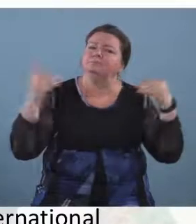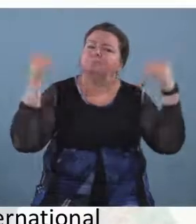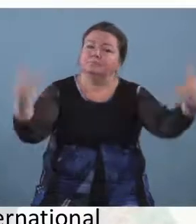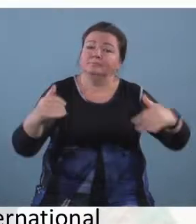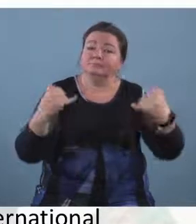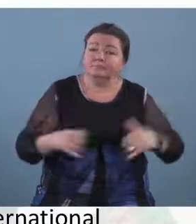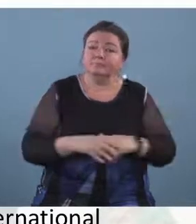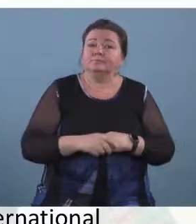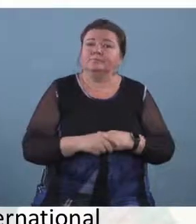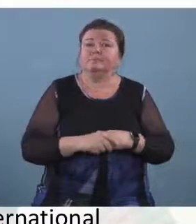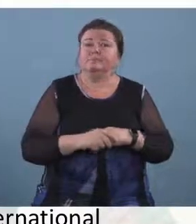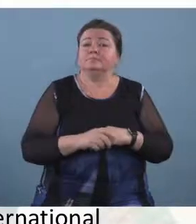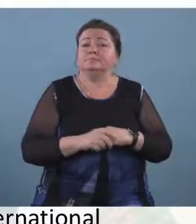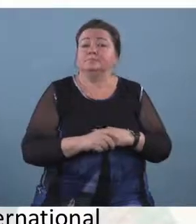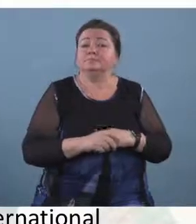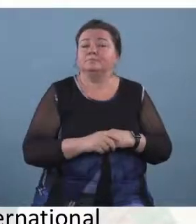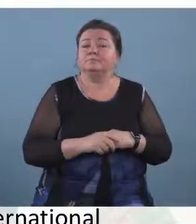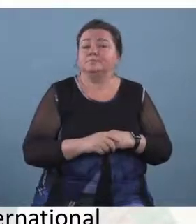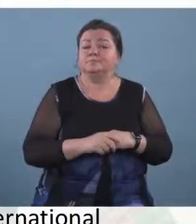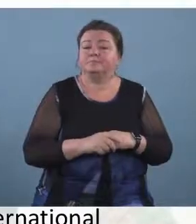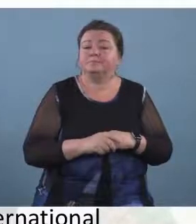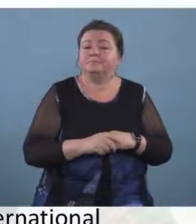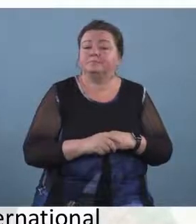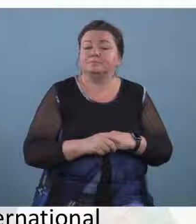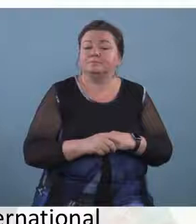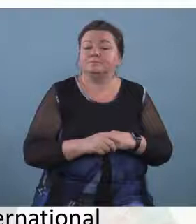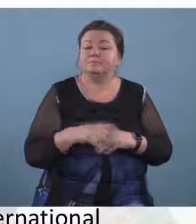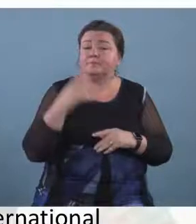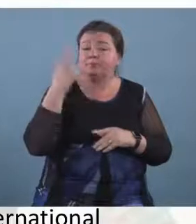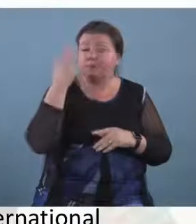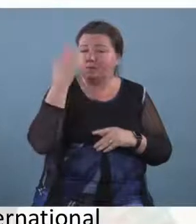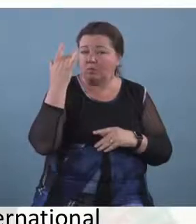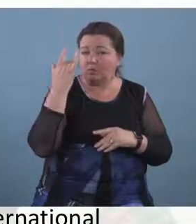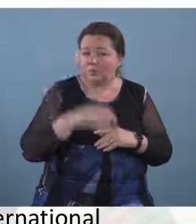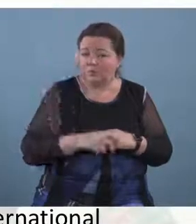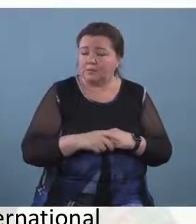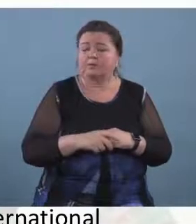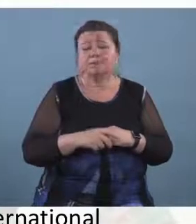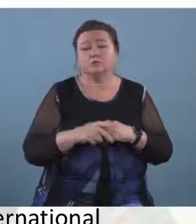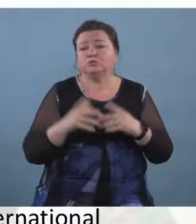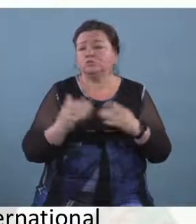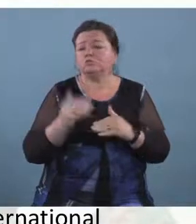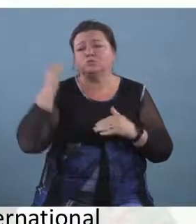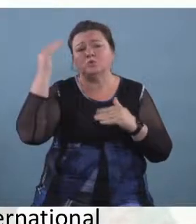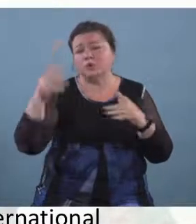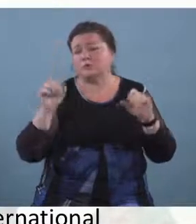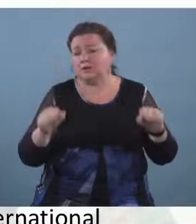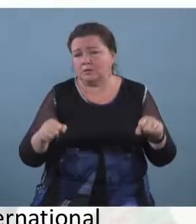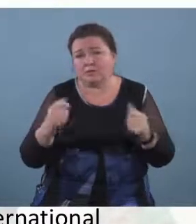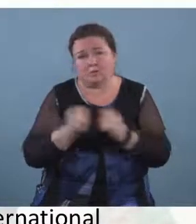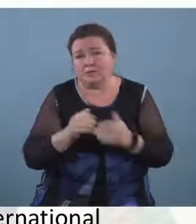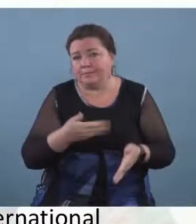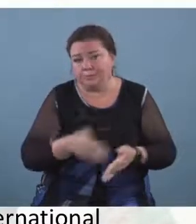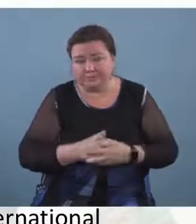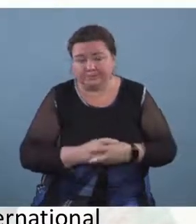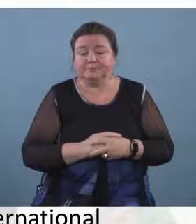sound songs and so on because there's so much you can do with music performances